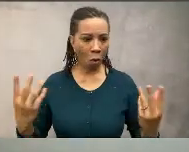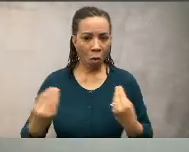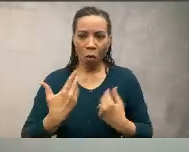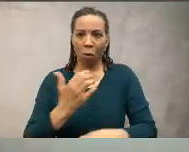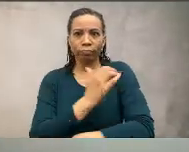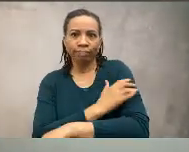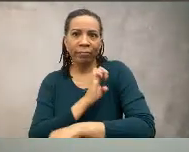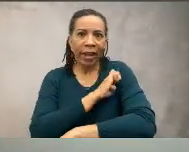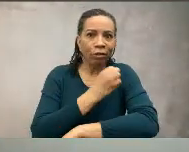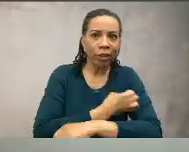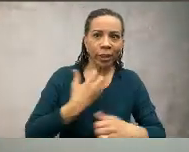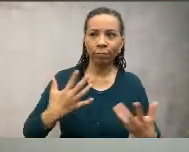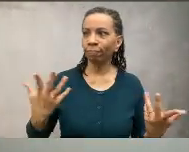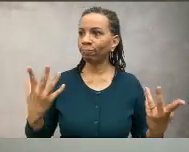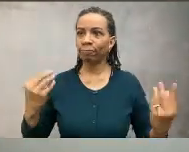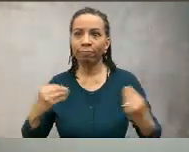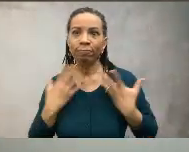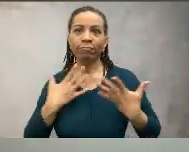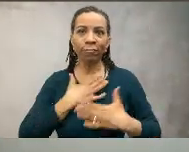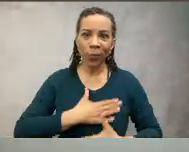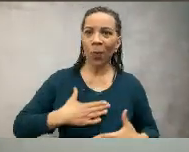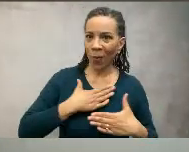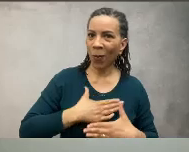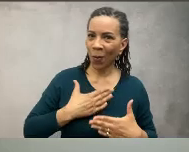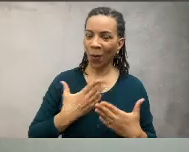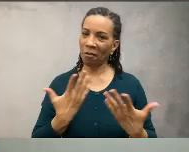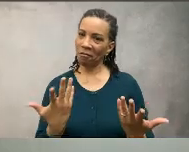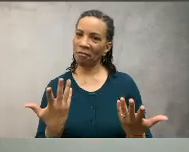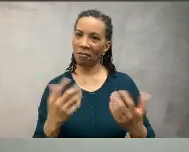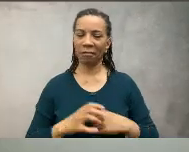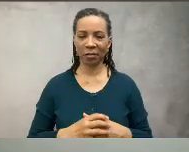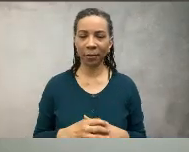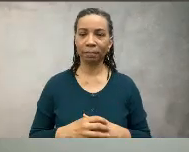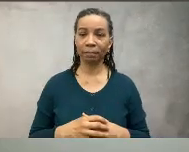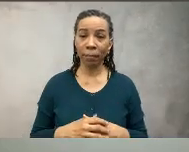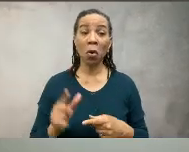For example, are you feeling less fatigued? Are you enjoying yourself more?